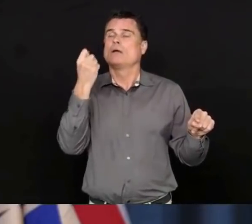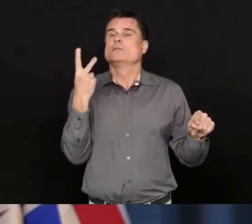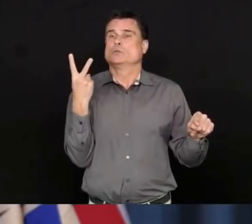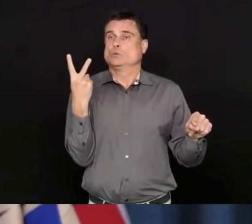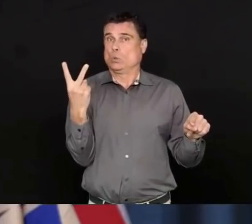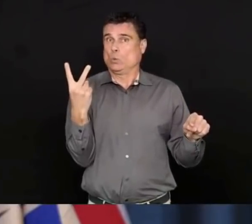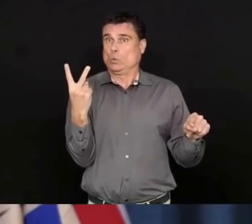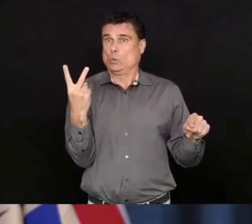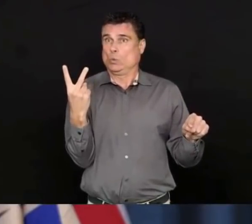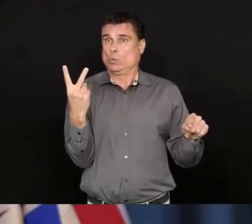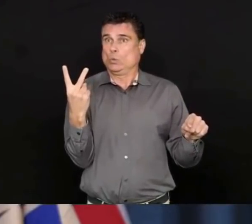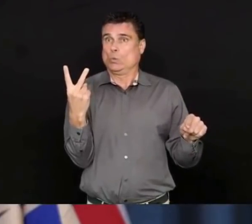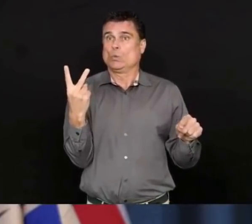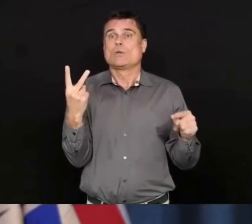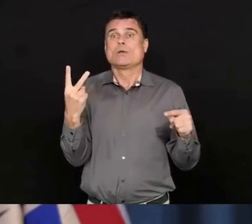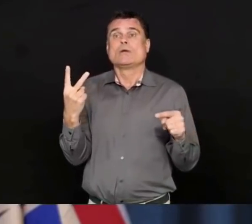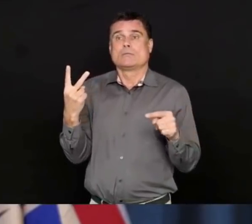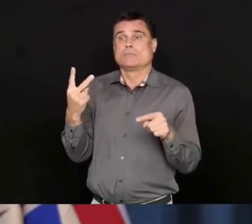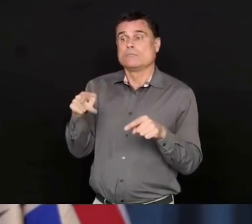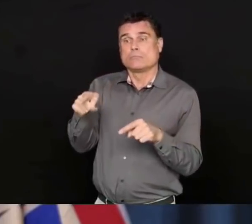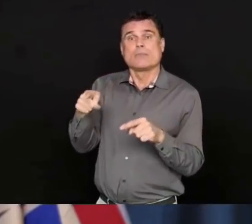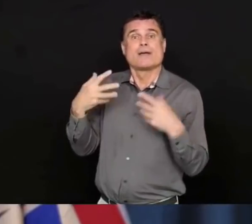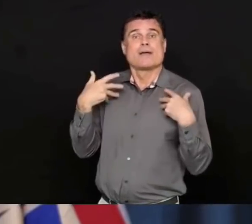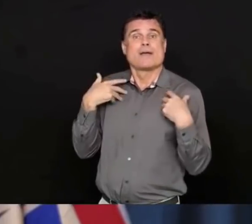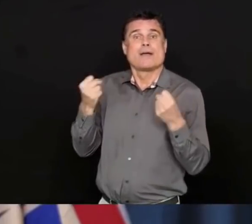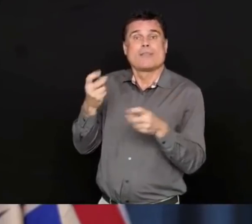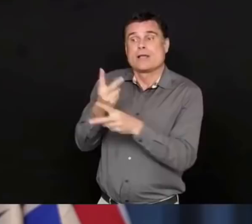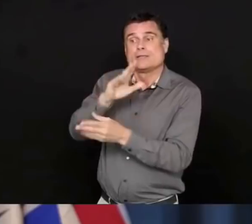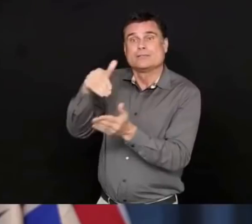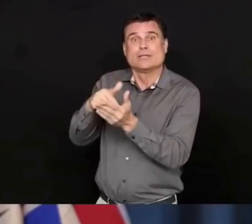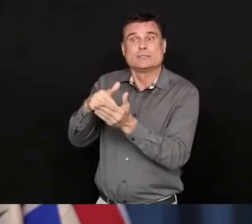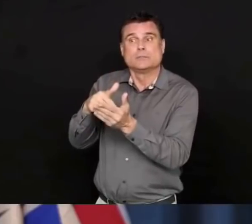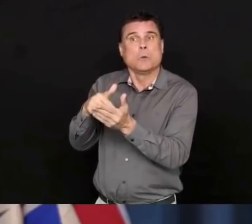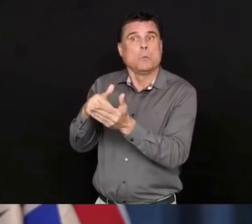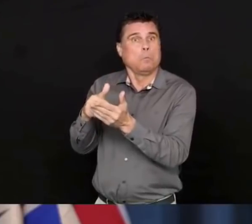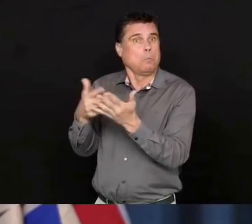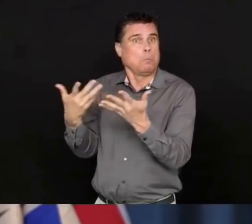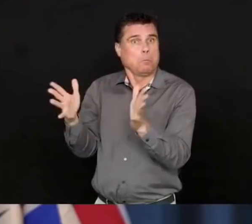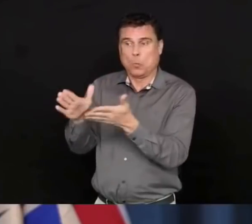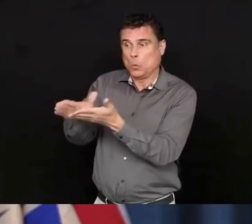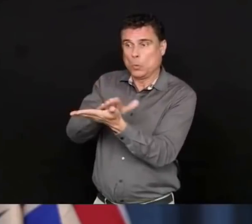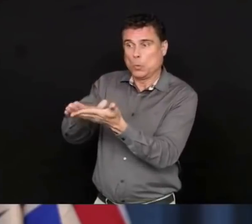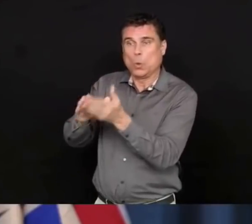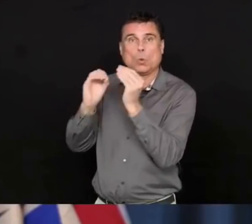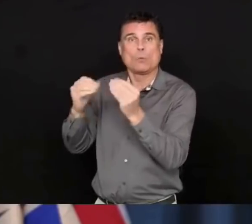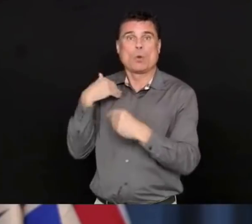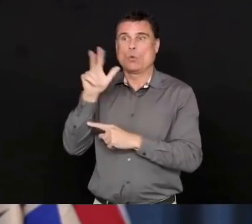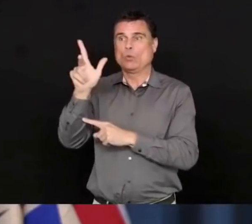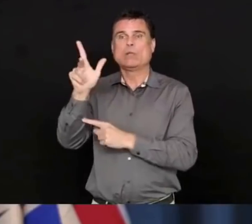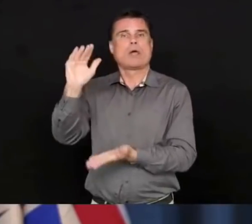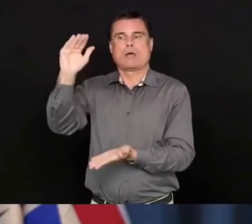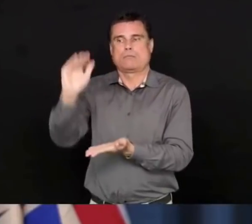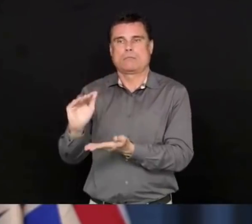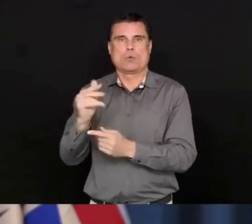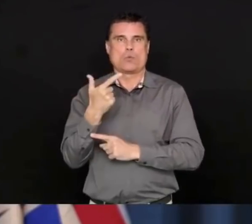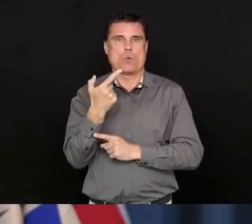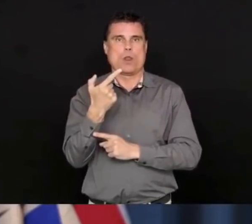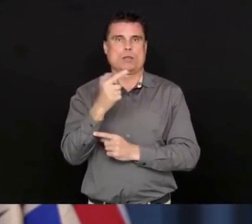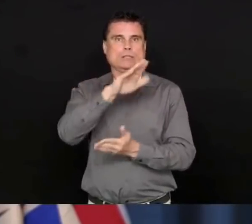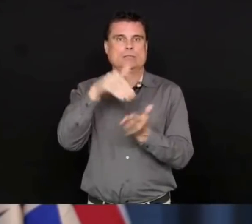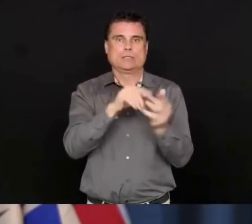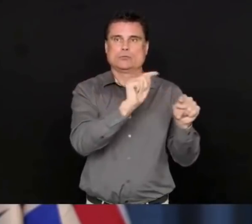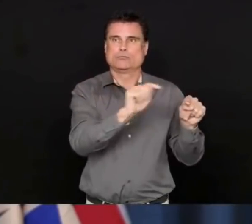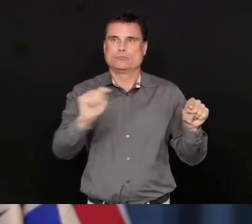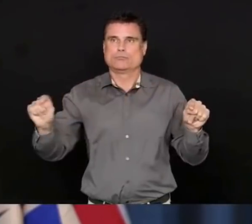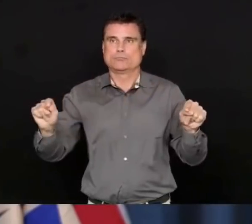140 people hospitalized across British Columbia right now, and 72 of those are people in critical care in ICU